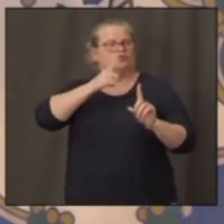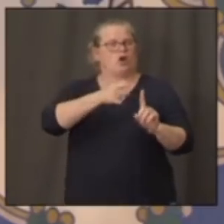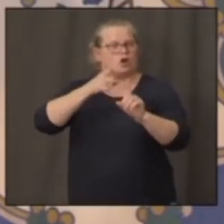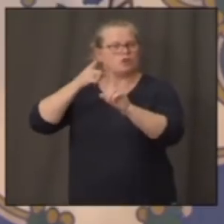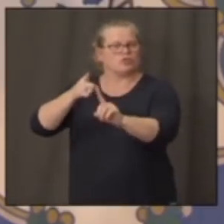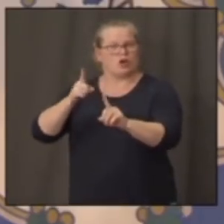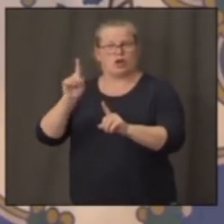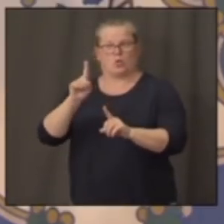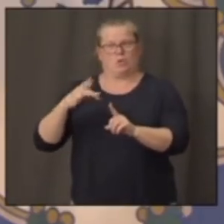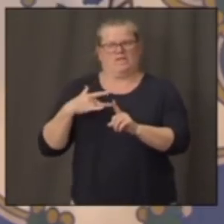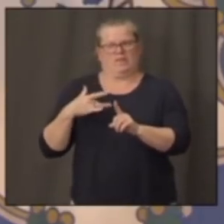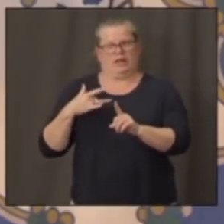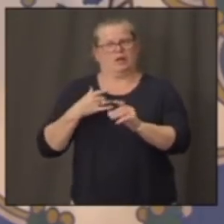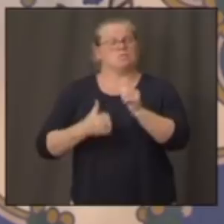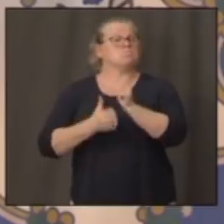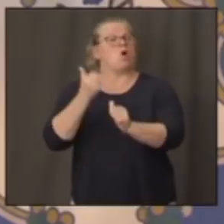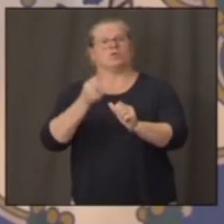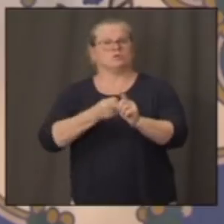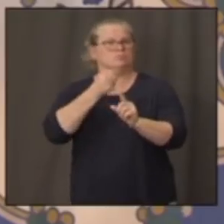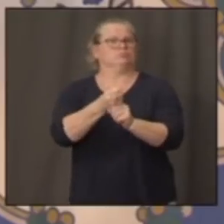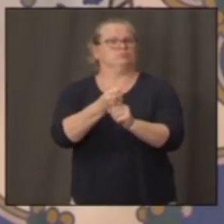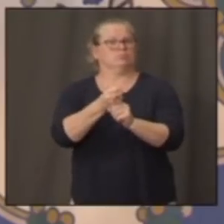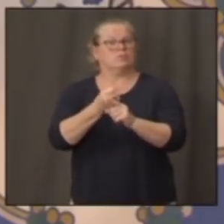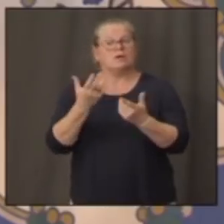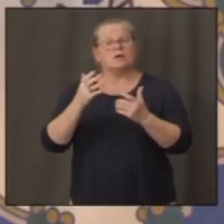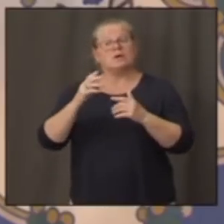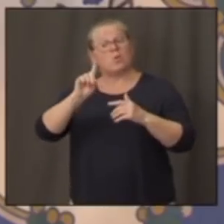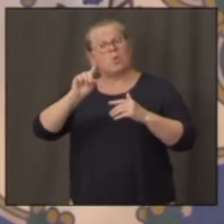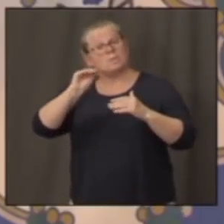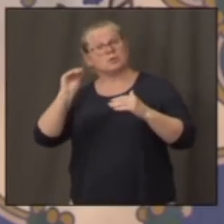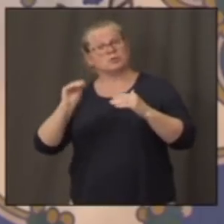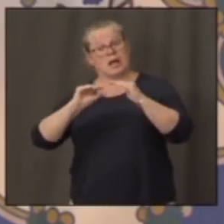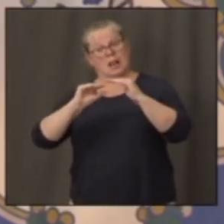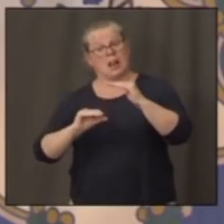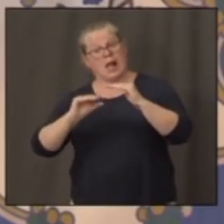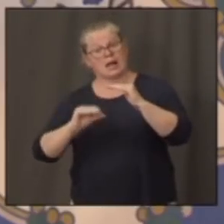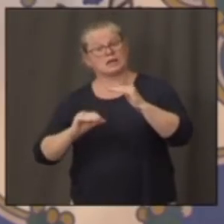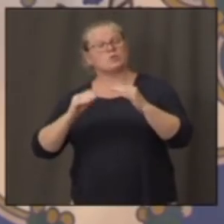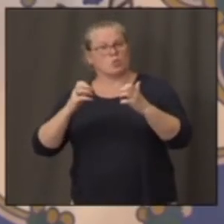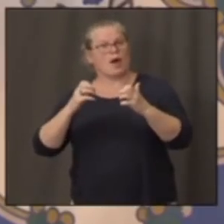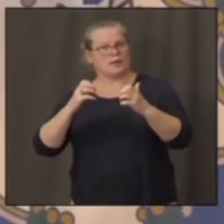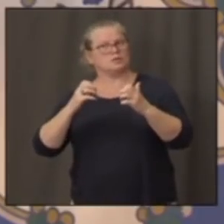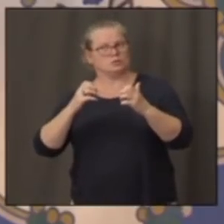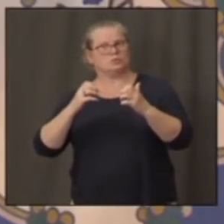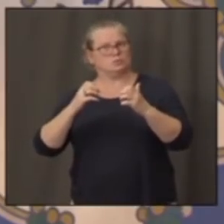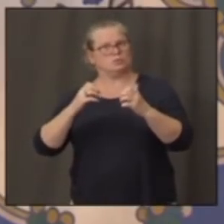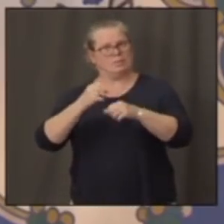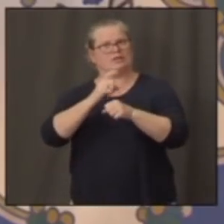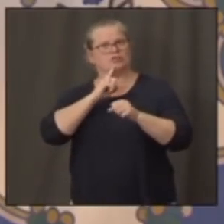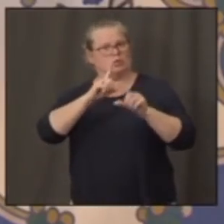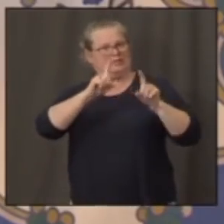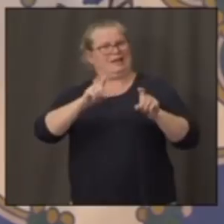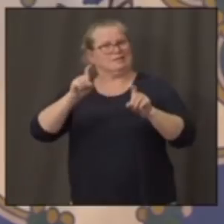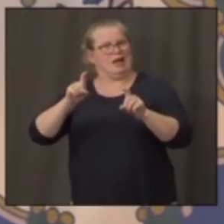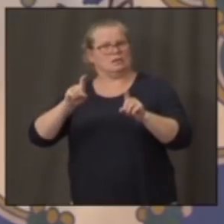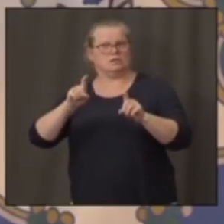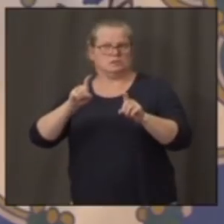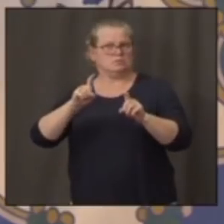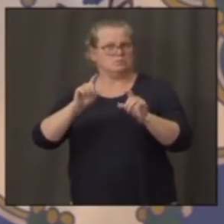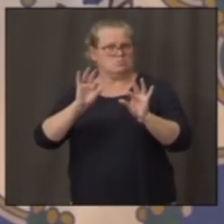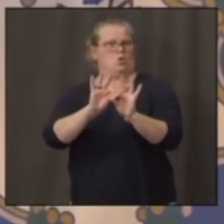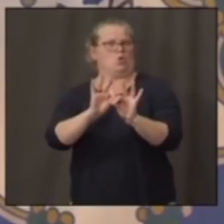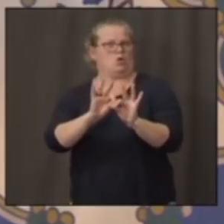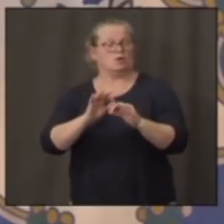1% infection rate, we want to make it incredibly impactful. That said, for any teacher that